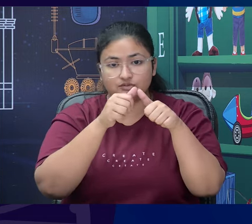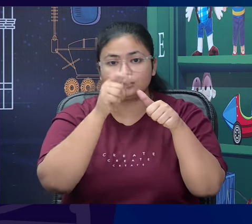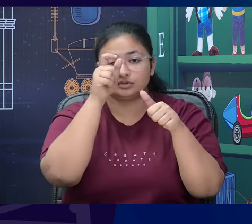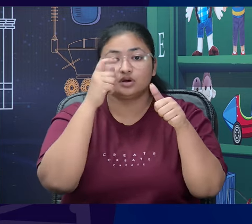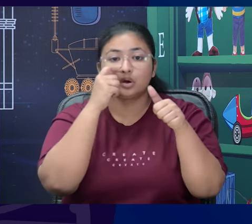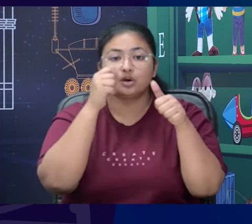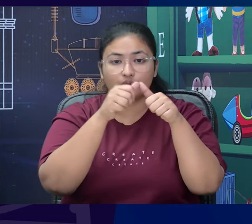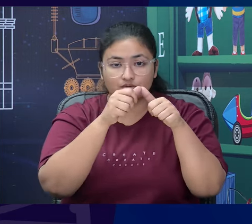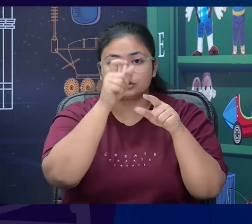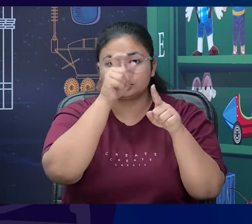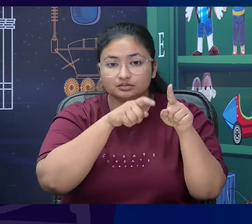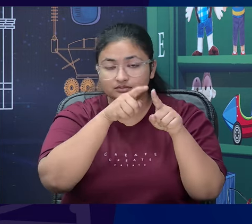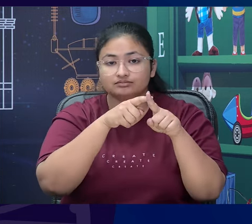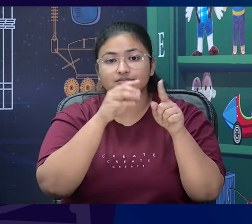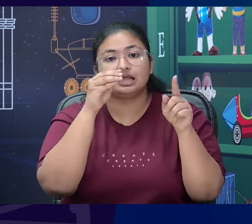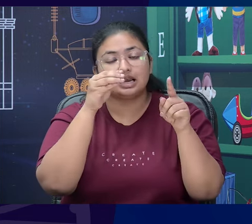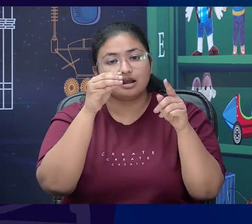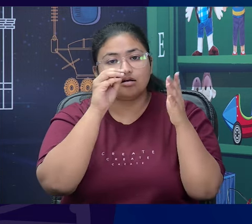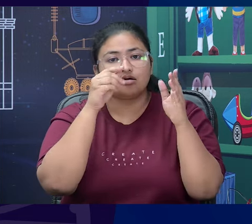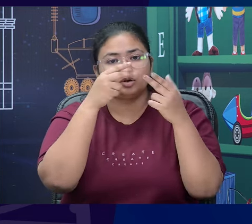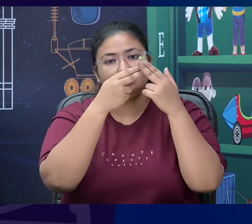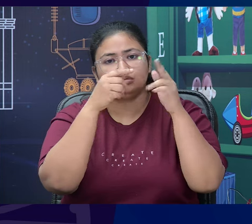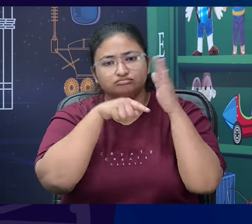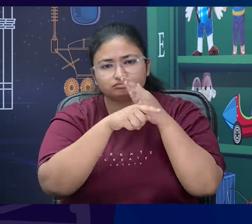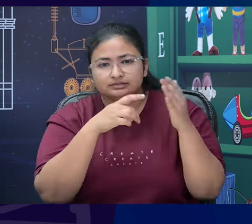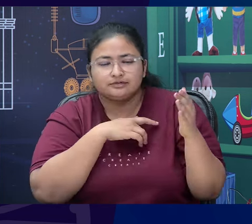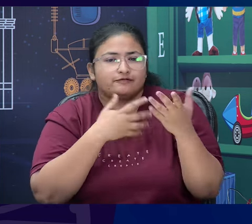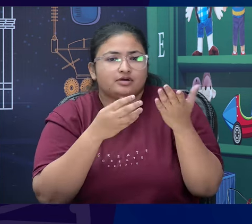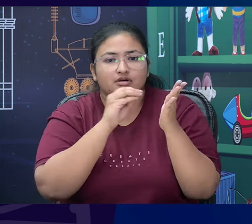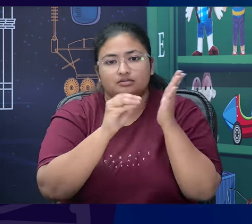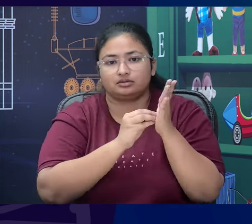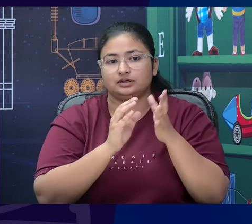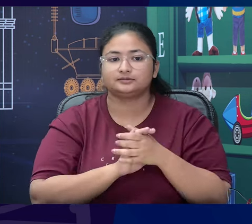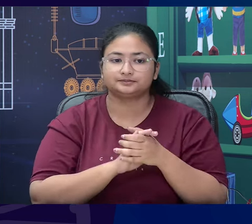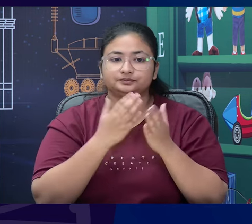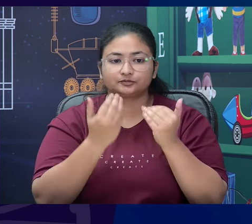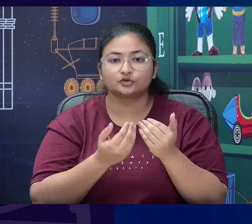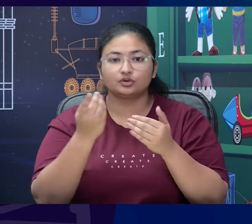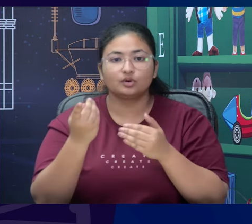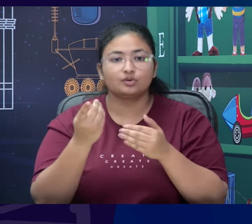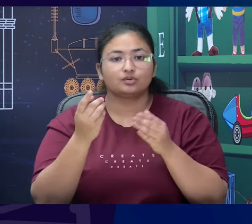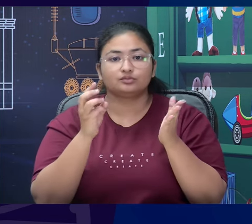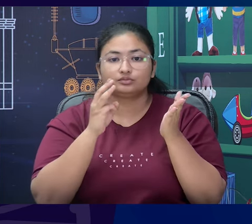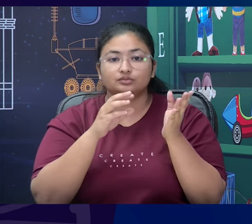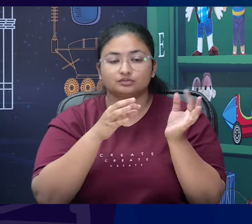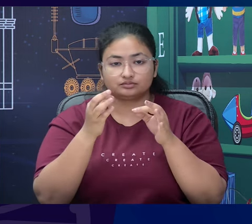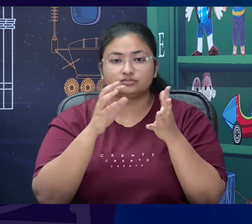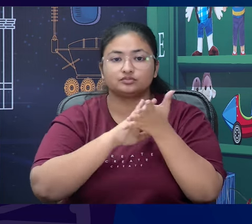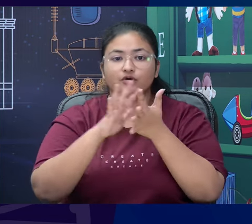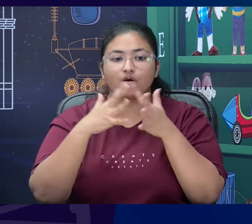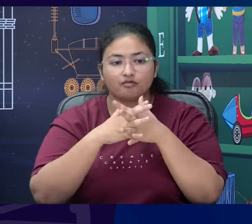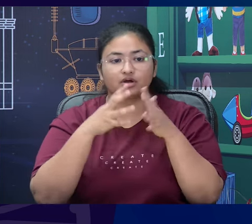And the modified version of this homework would be? Yes. So, for our challenged students we have